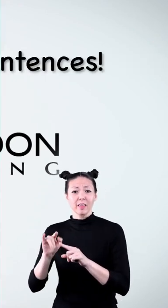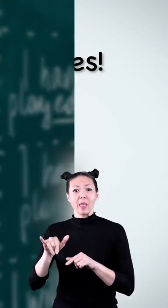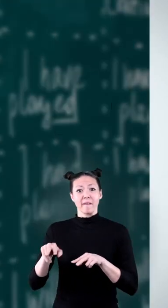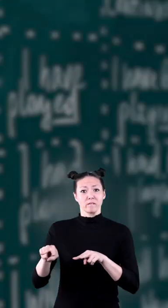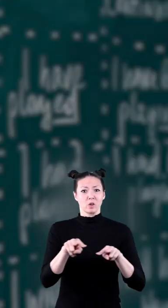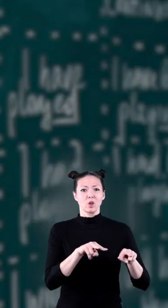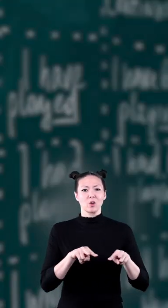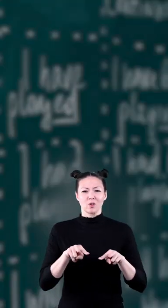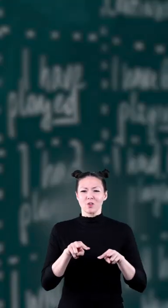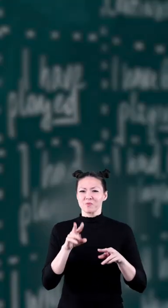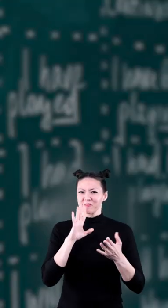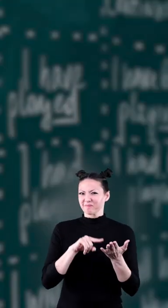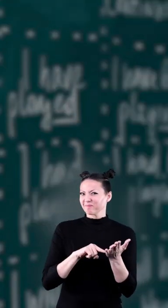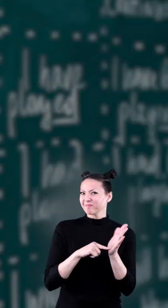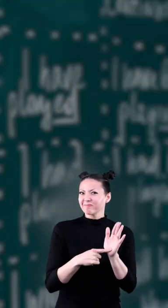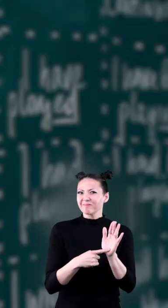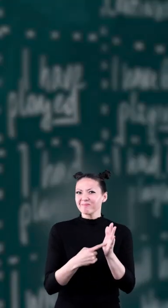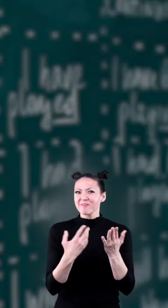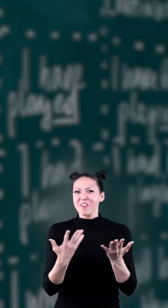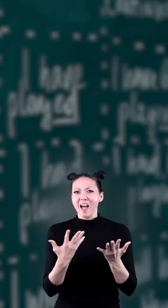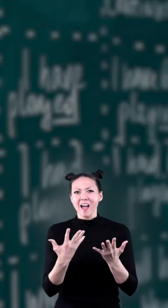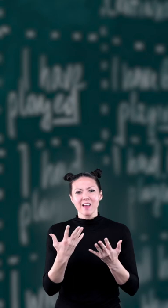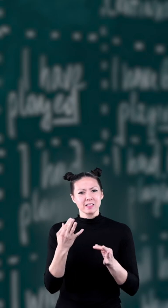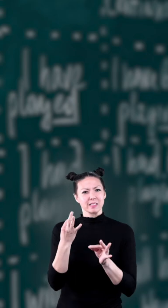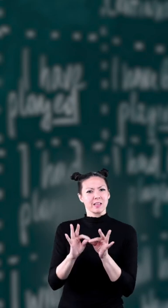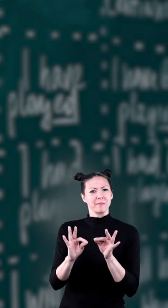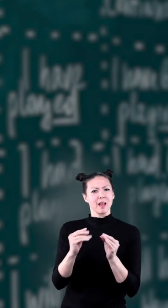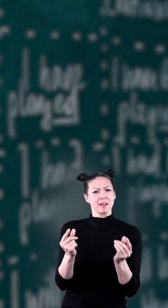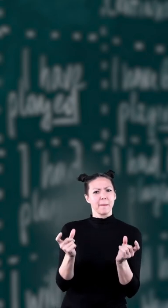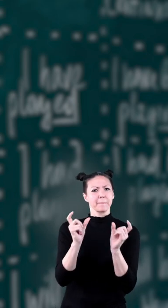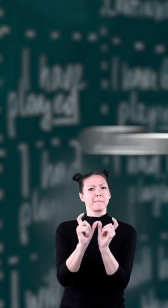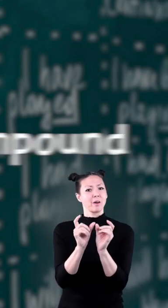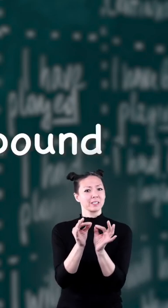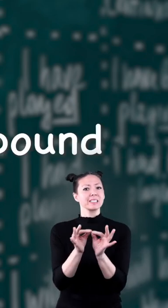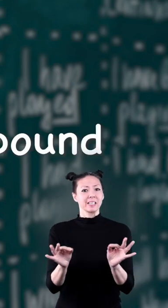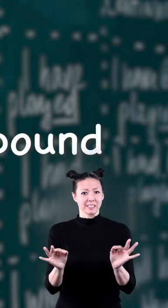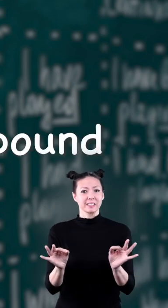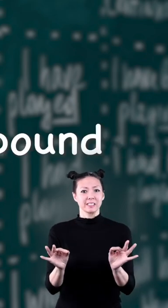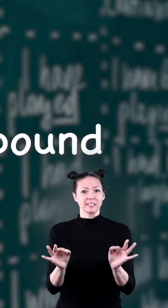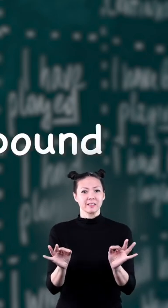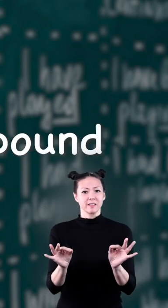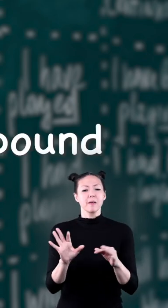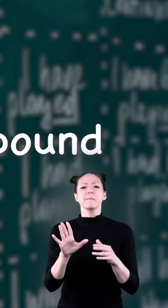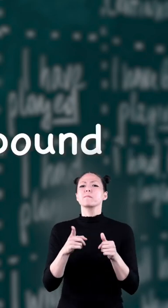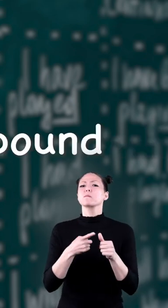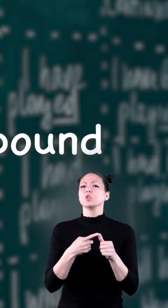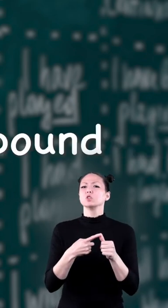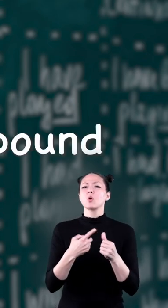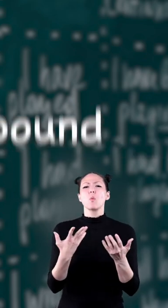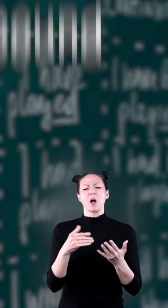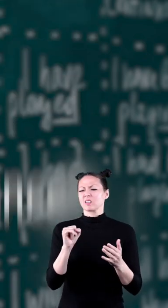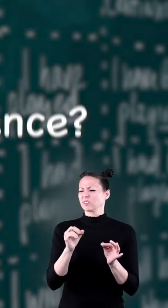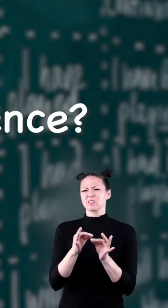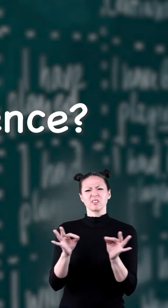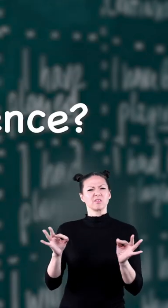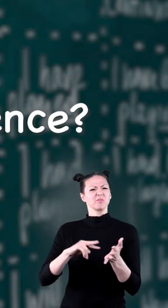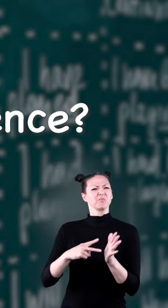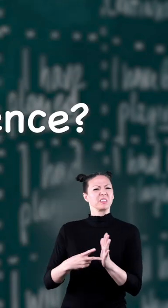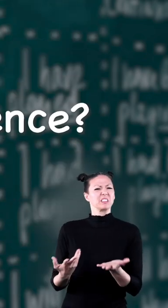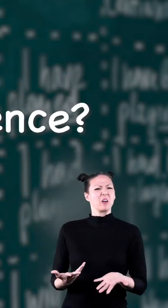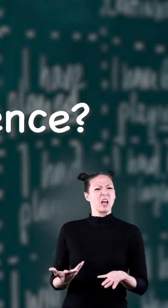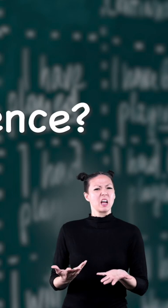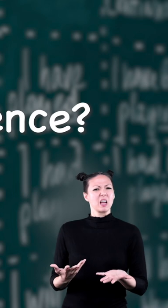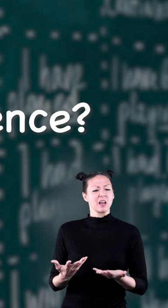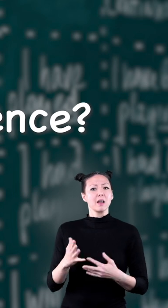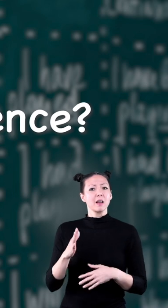in this video we're going to tell you all about simple and compound sentences but first what is